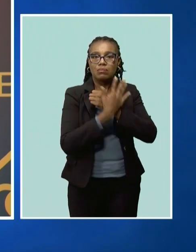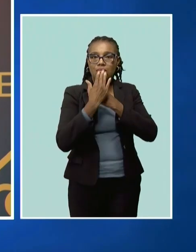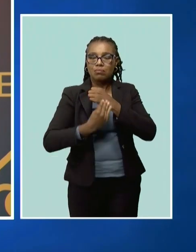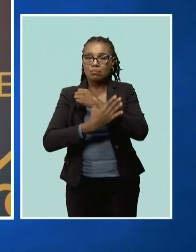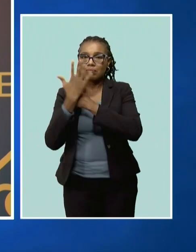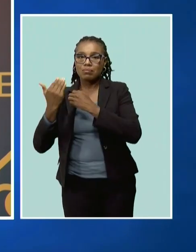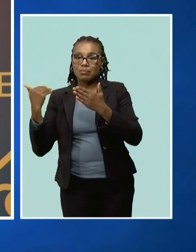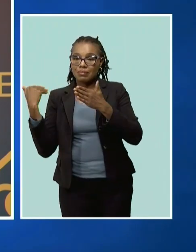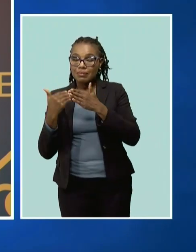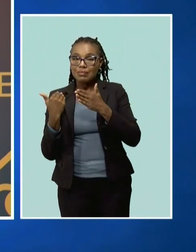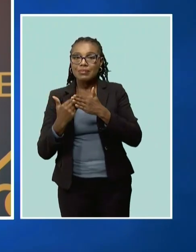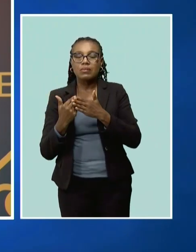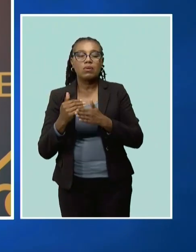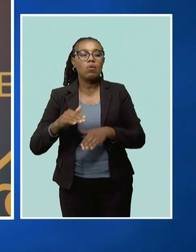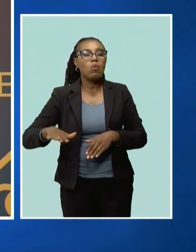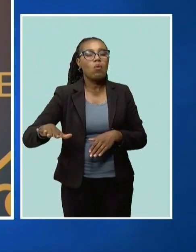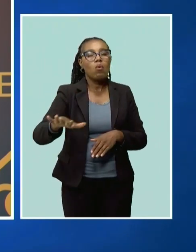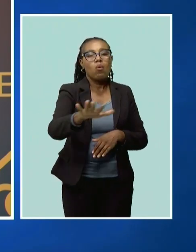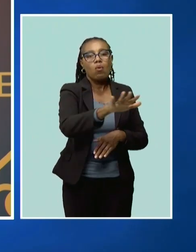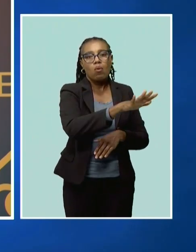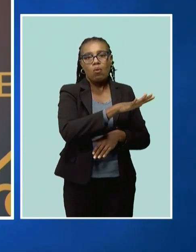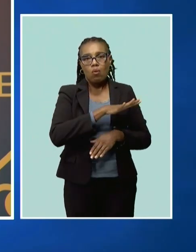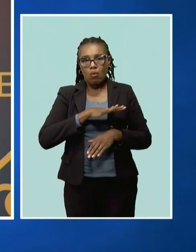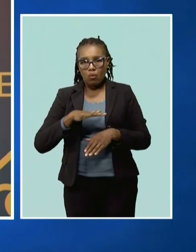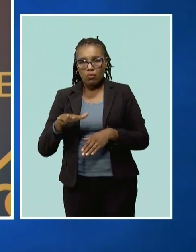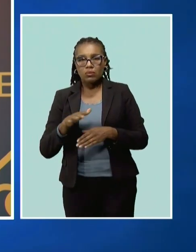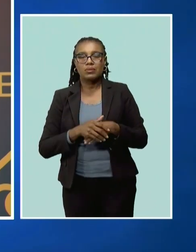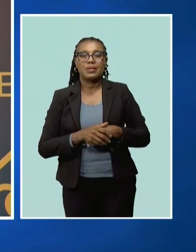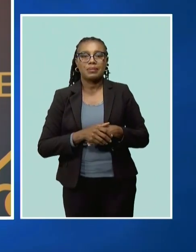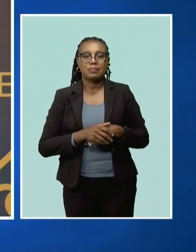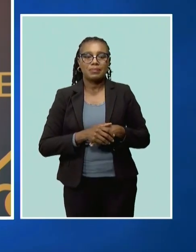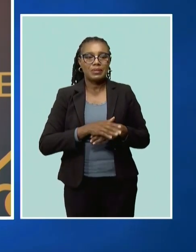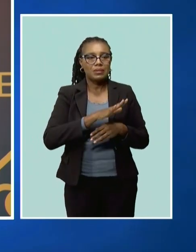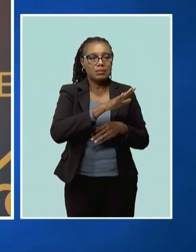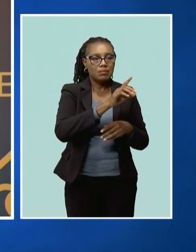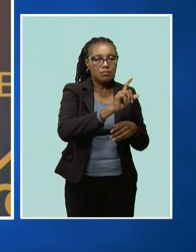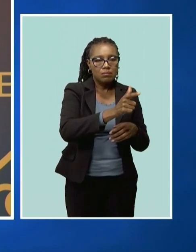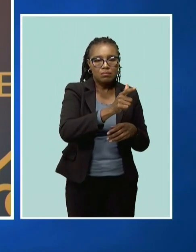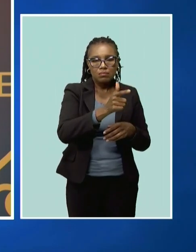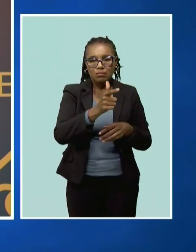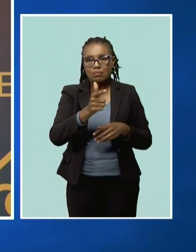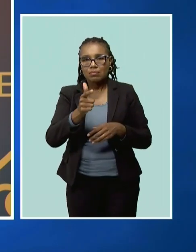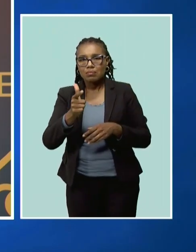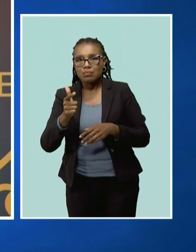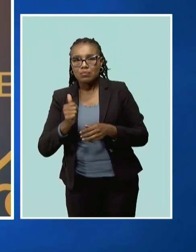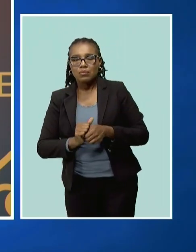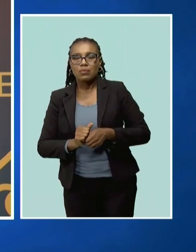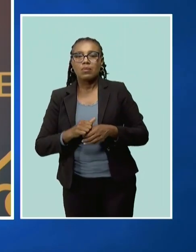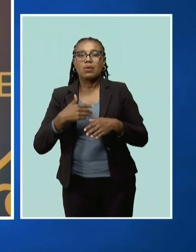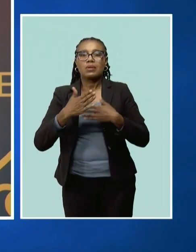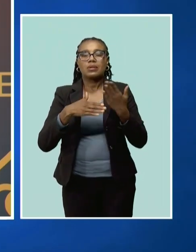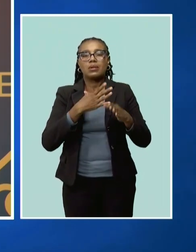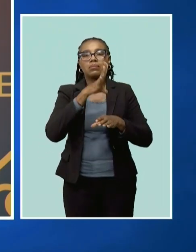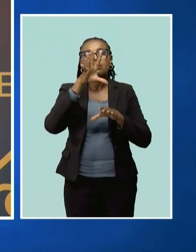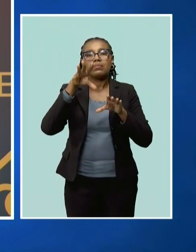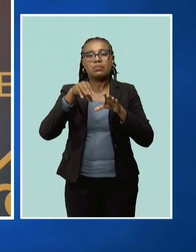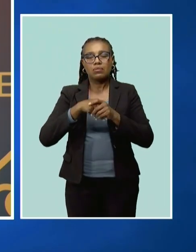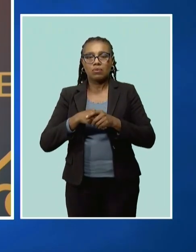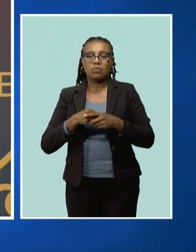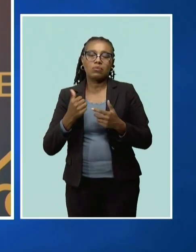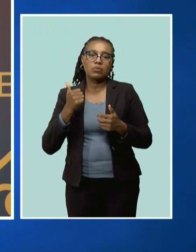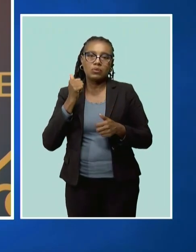is systemic and remains a threat in the fabric of our daily